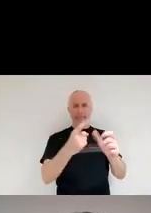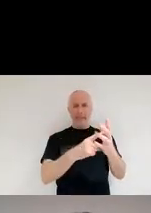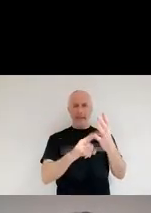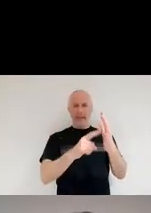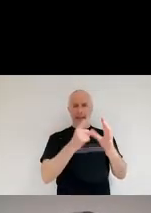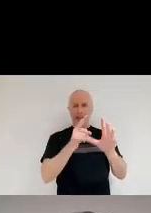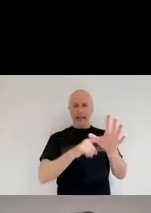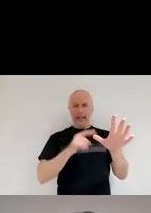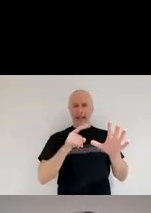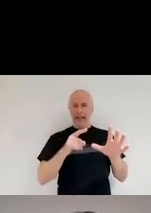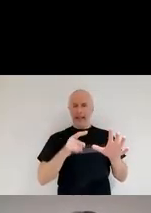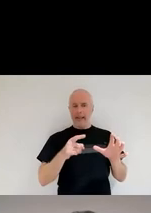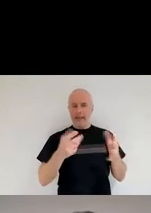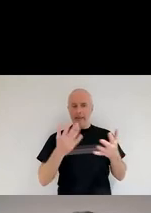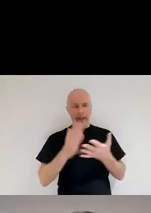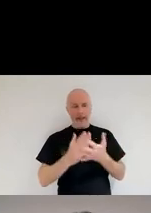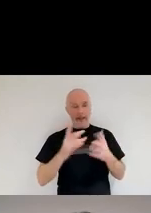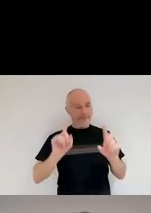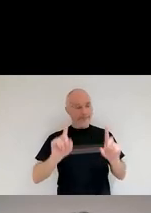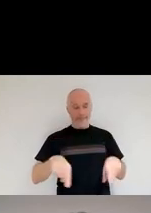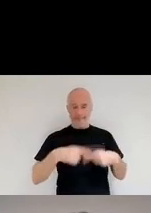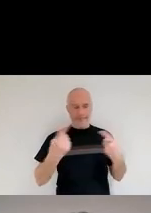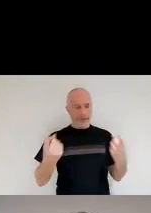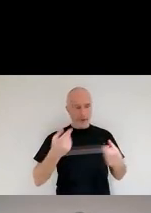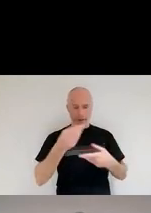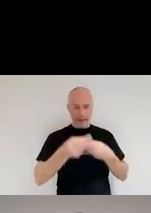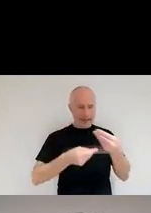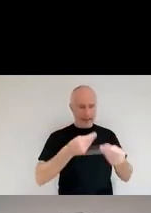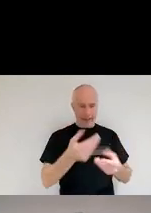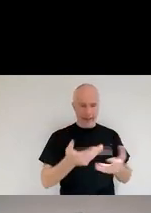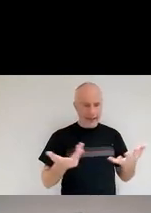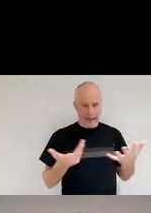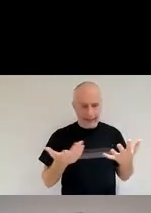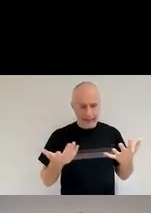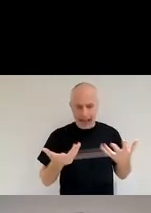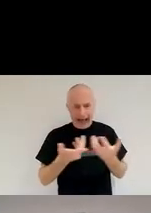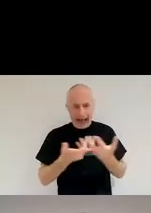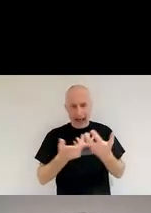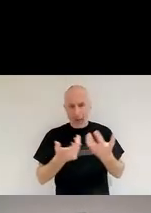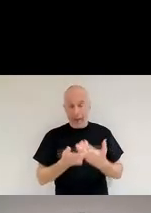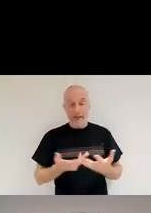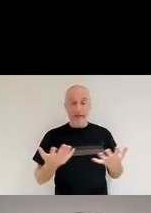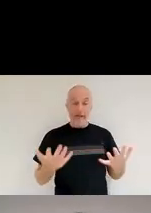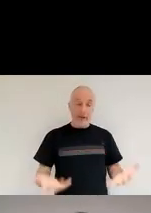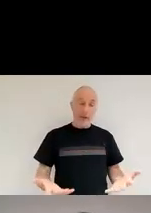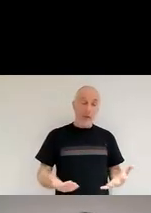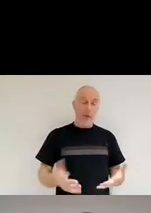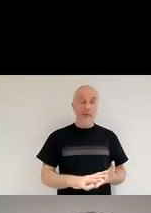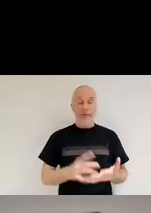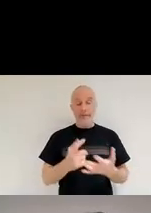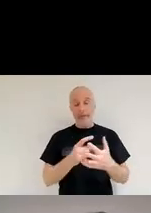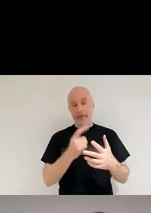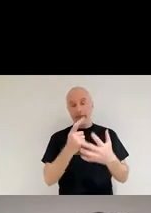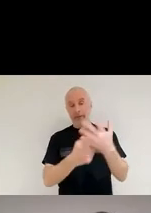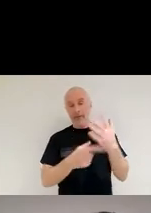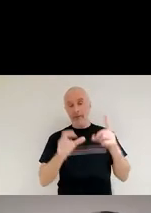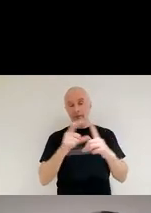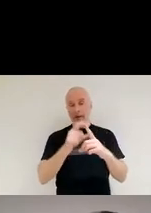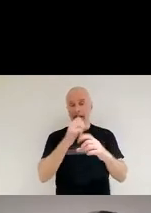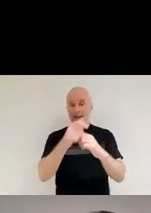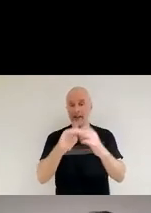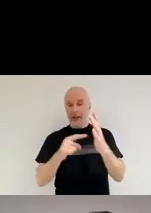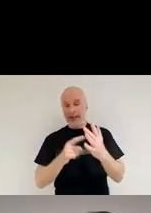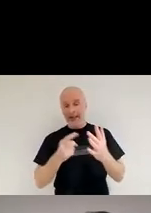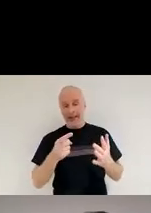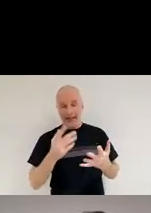completely unexplainable, right? So this red, red, red, red giants, they took too long to form and they didn't produce